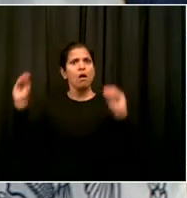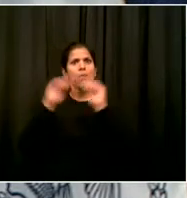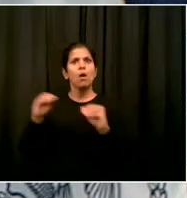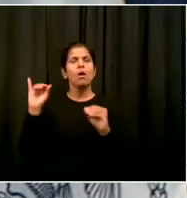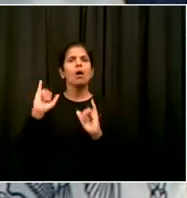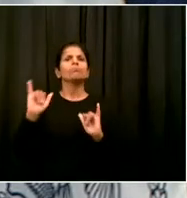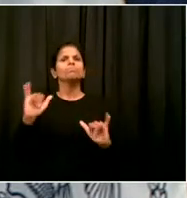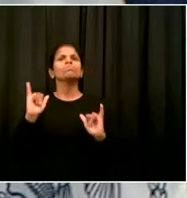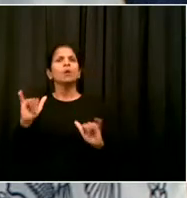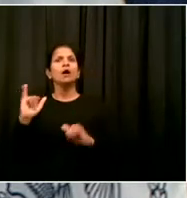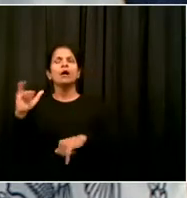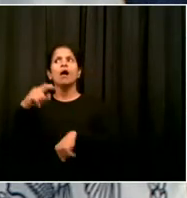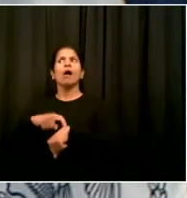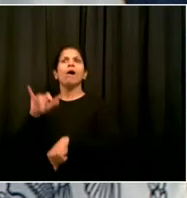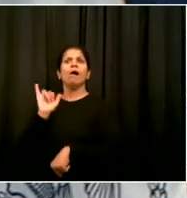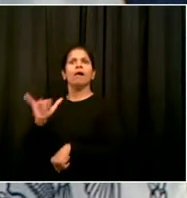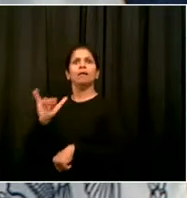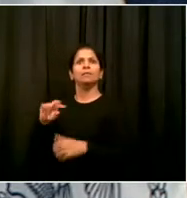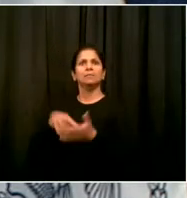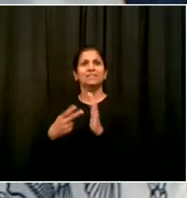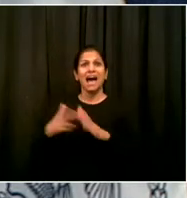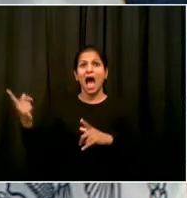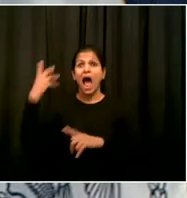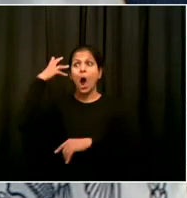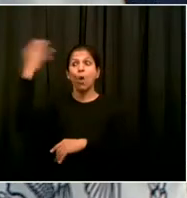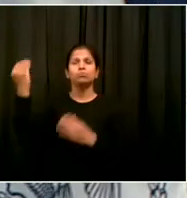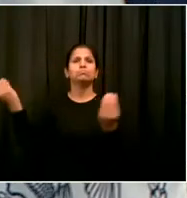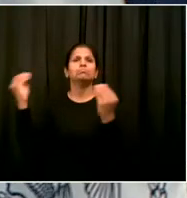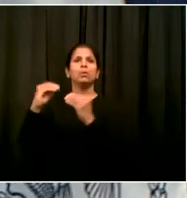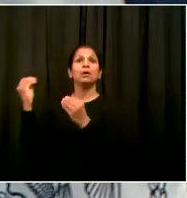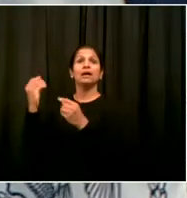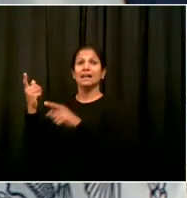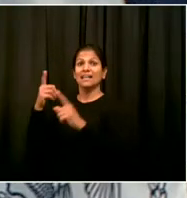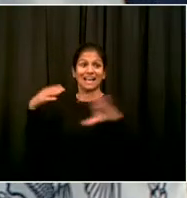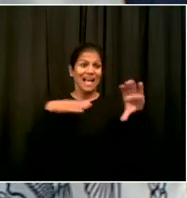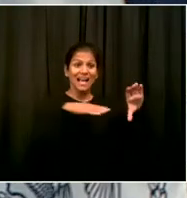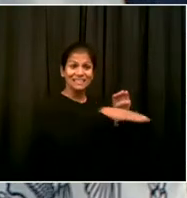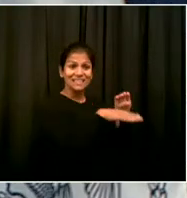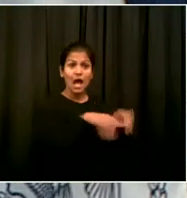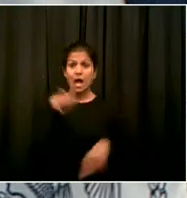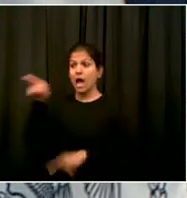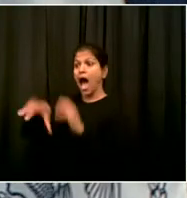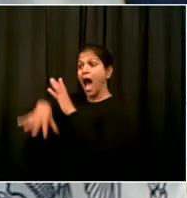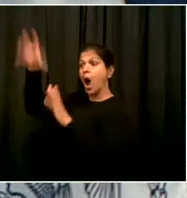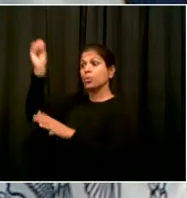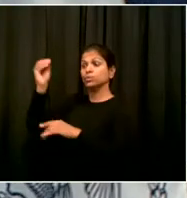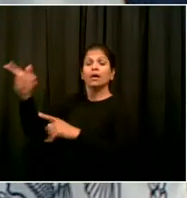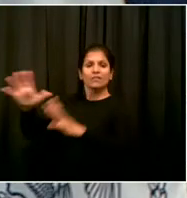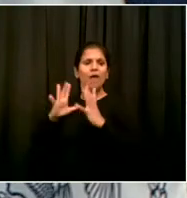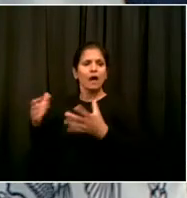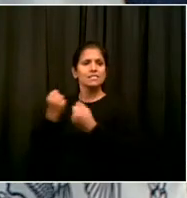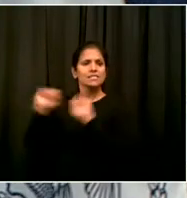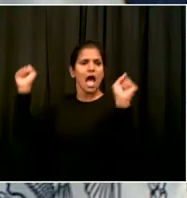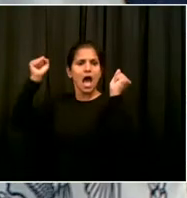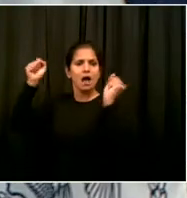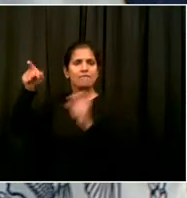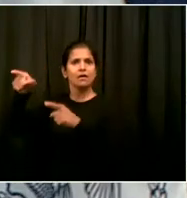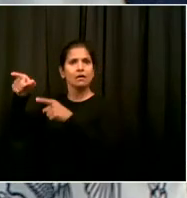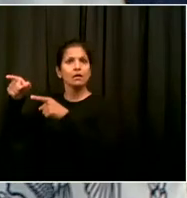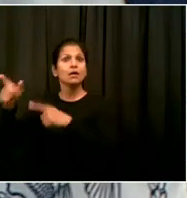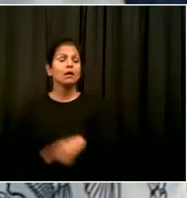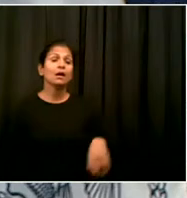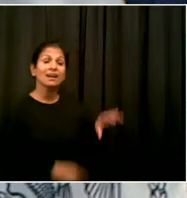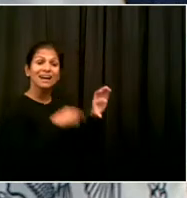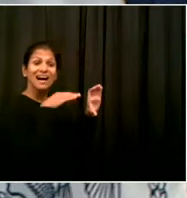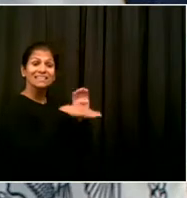versus where it's less likely or less effective to wear a mask, huge factor. When you think about something like fitness studios, I want them to come